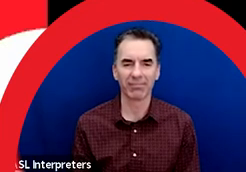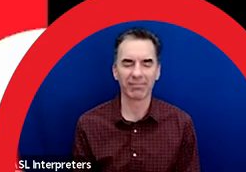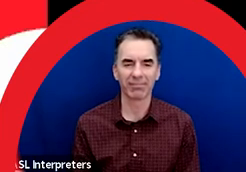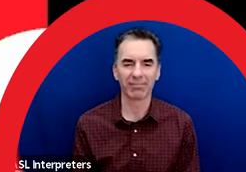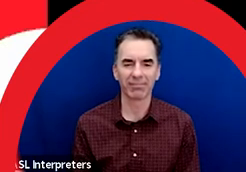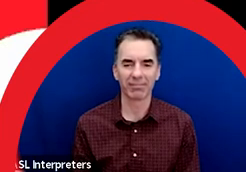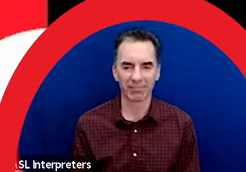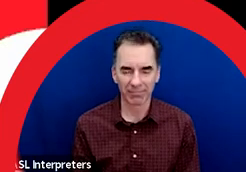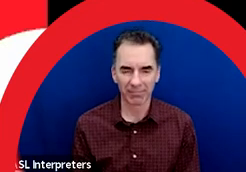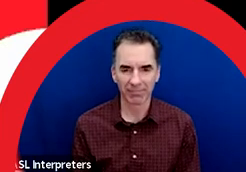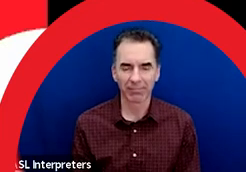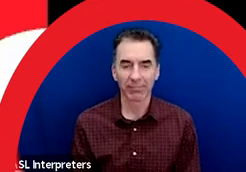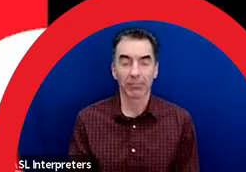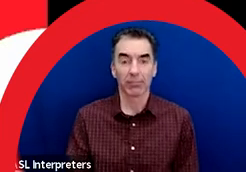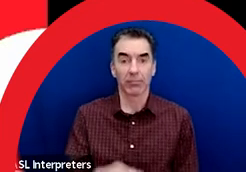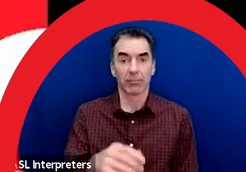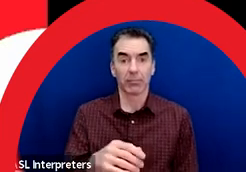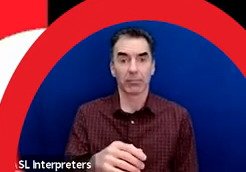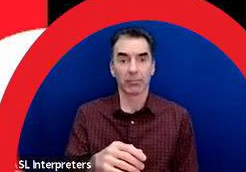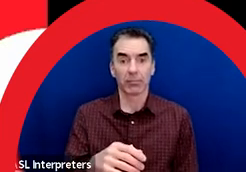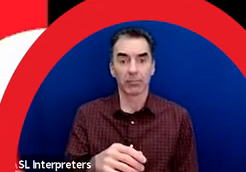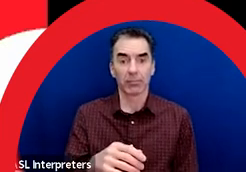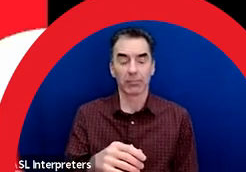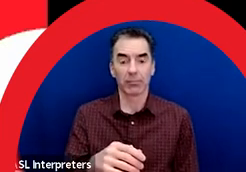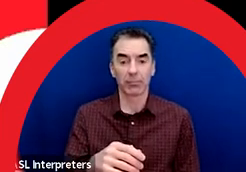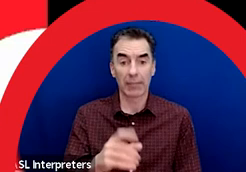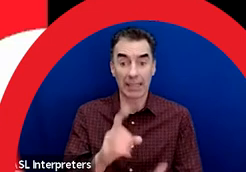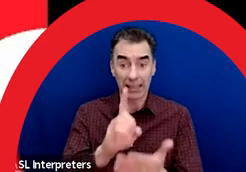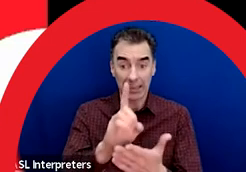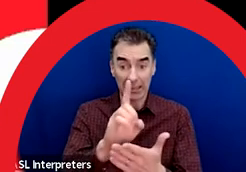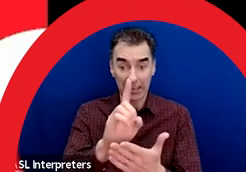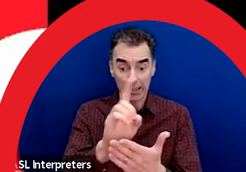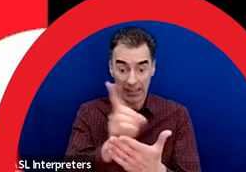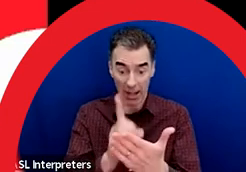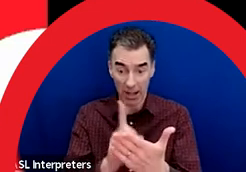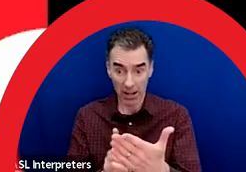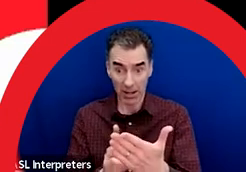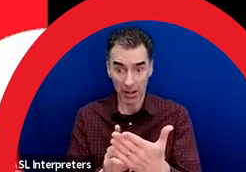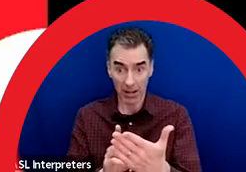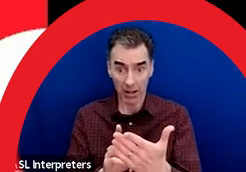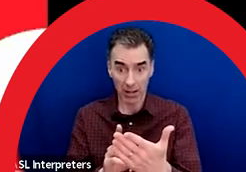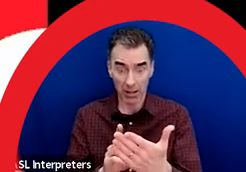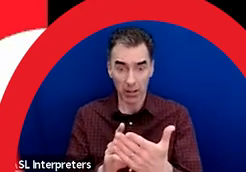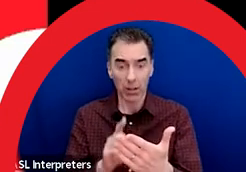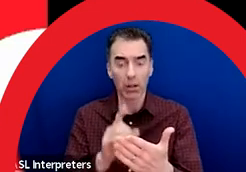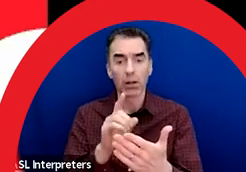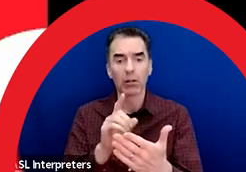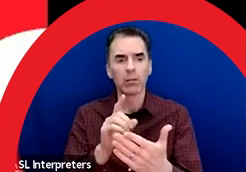To be considered for the design commission, it's crucial that the artist or artist team be available between March and June.